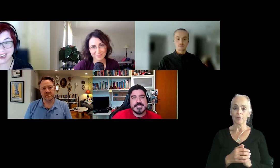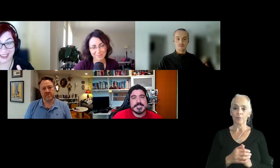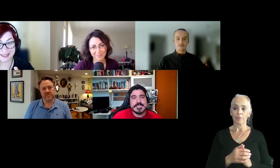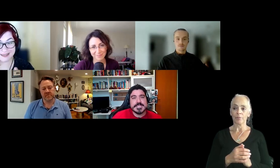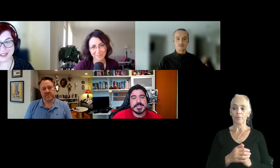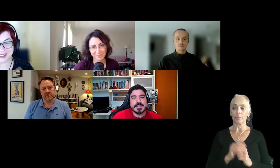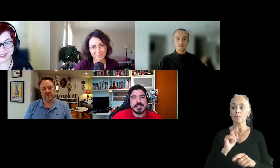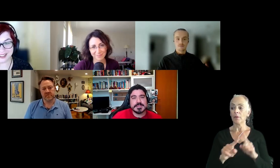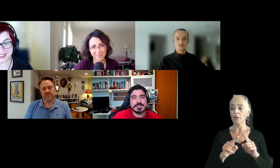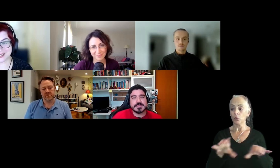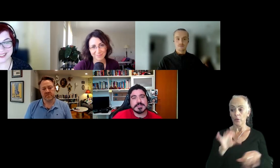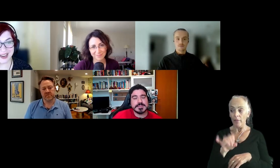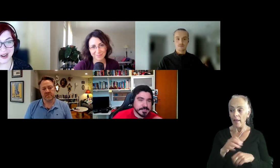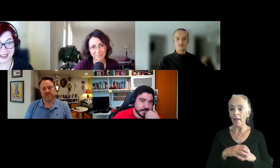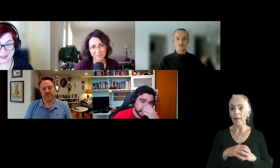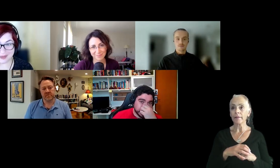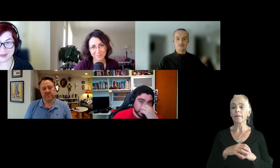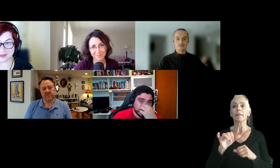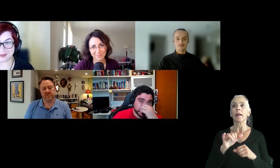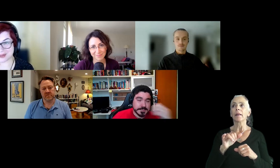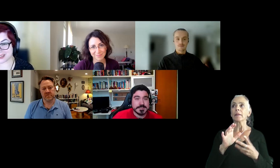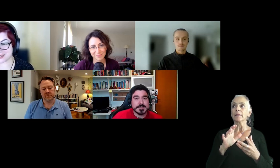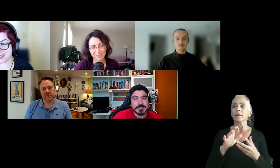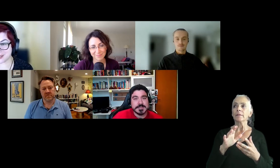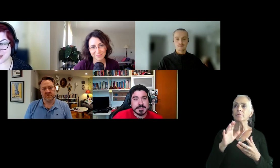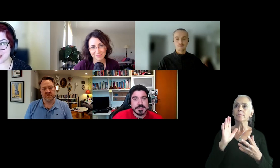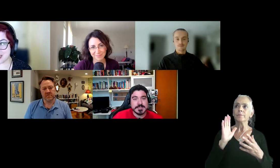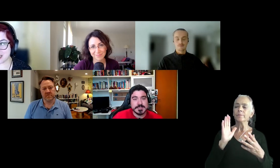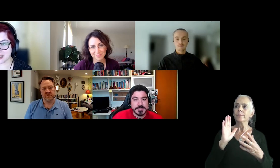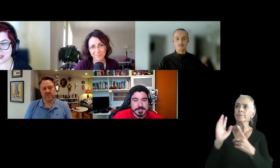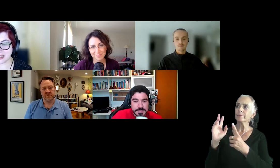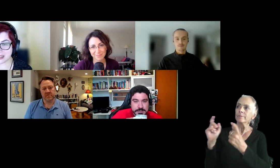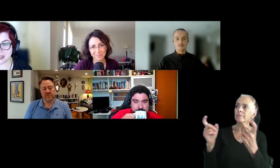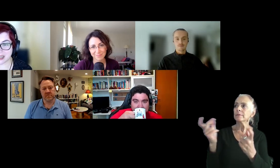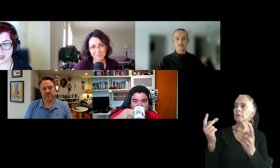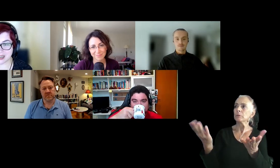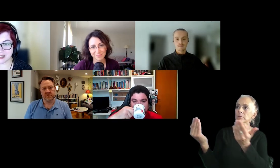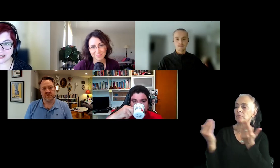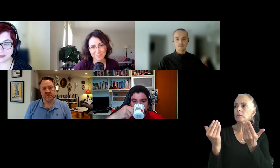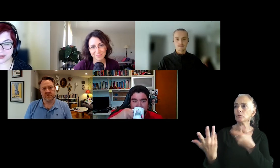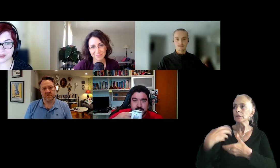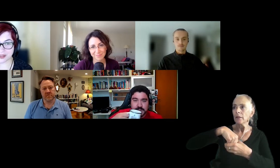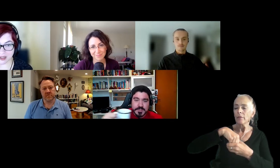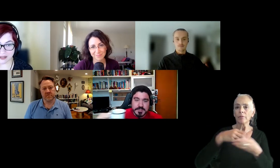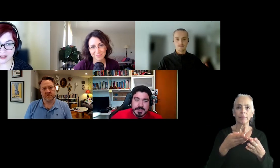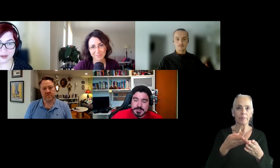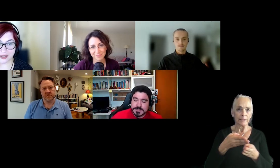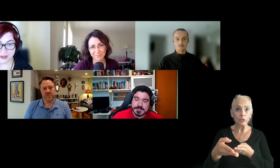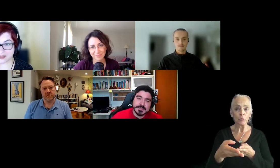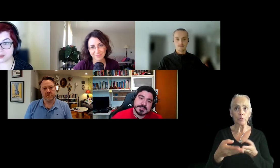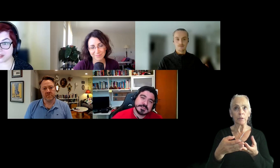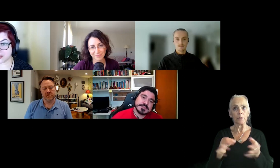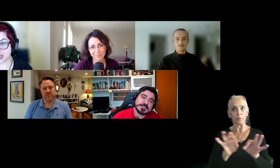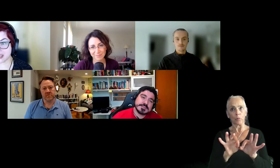but doing that, those initiatives like calling out people to be part of the industry, think it's a good, uh, point of start. If